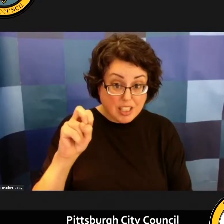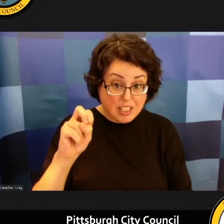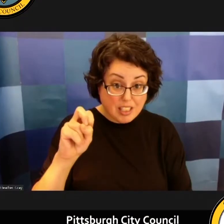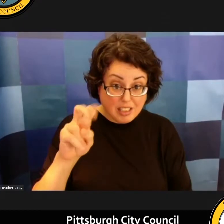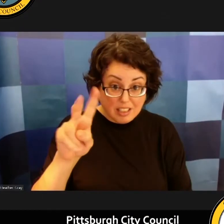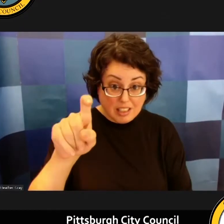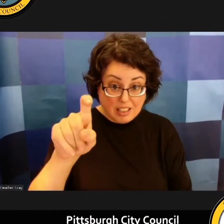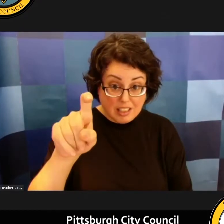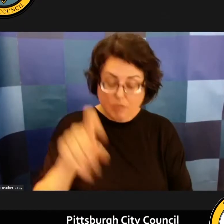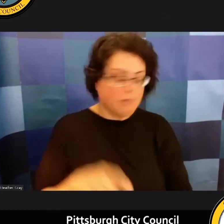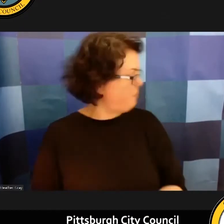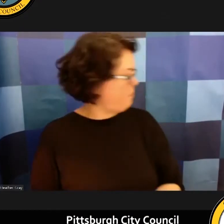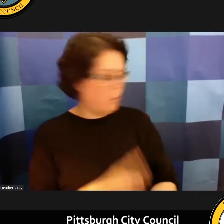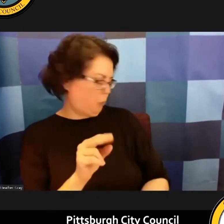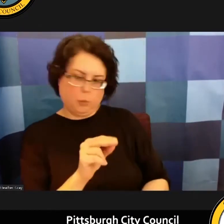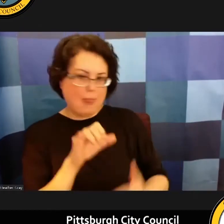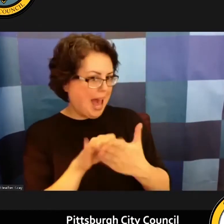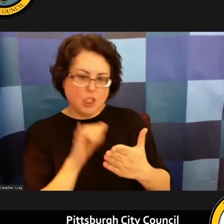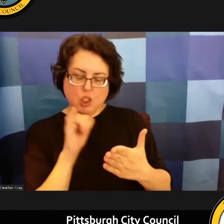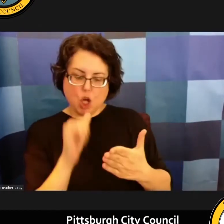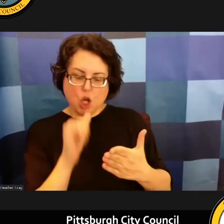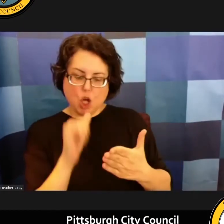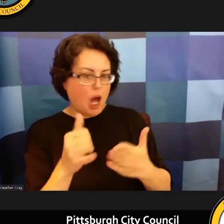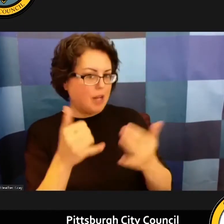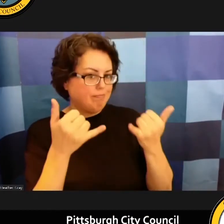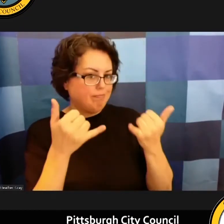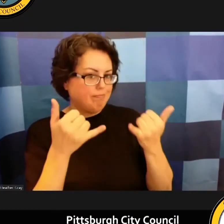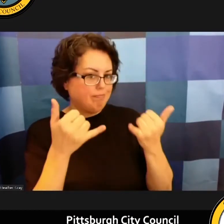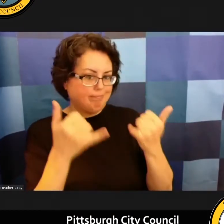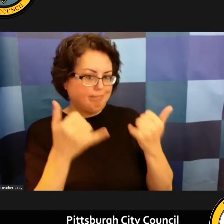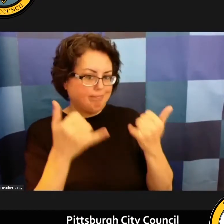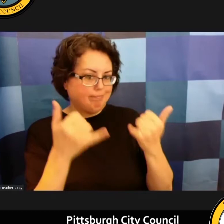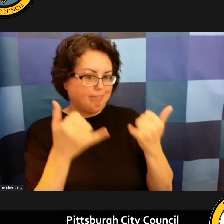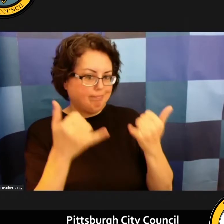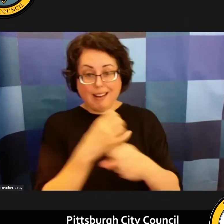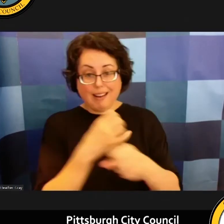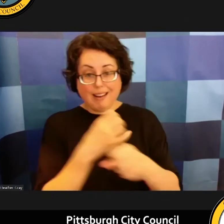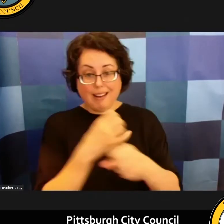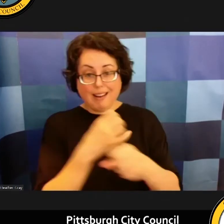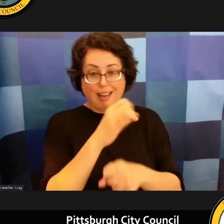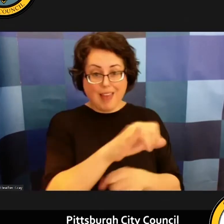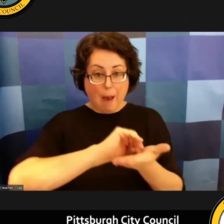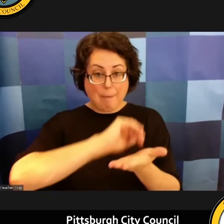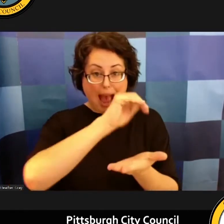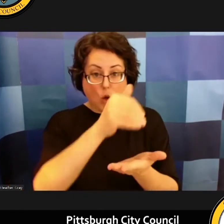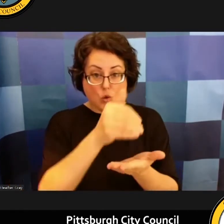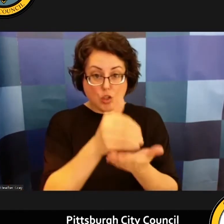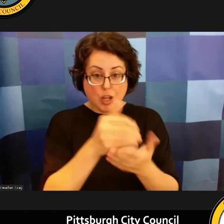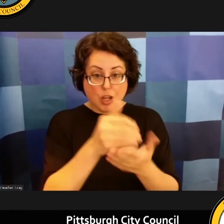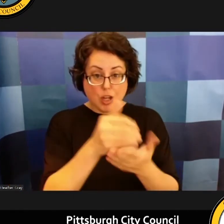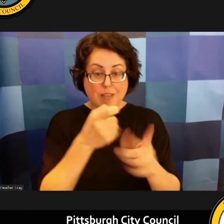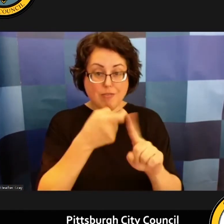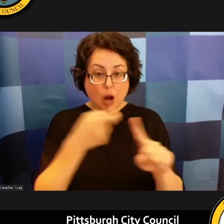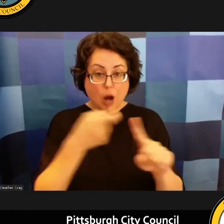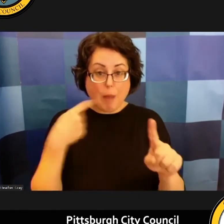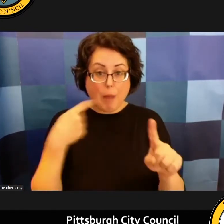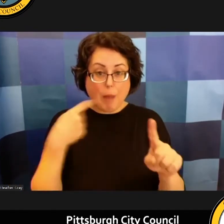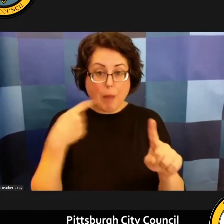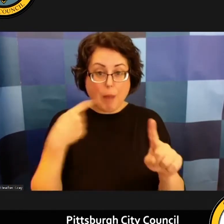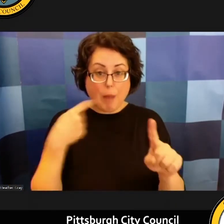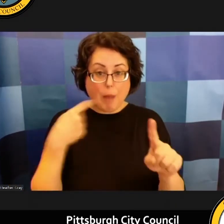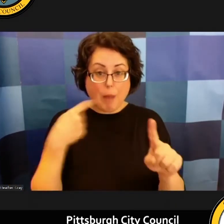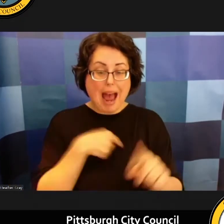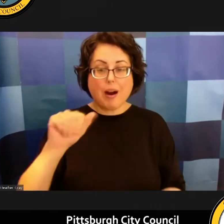that that isn't reflective of that um we received these uh amounts from our actuary a couple months ago